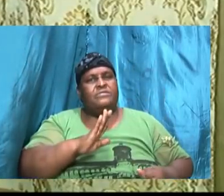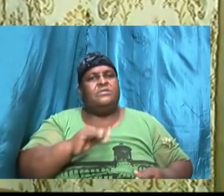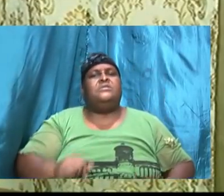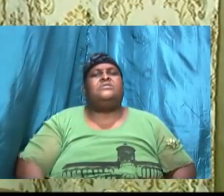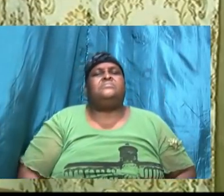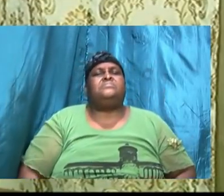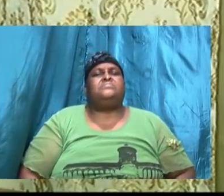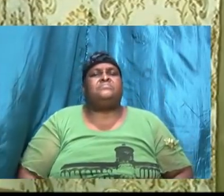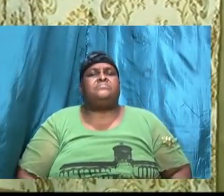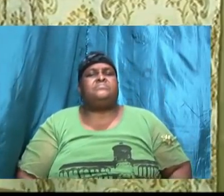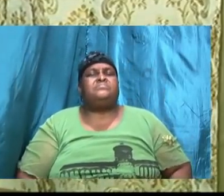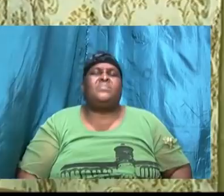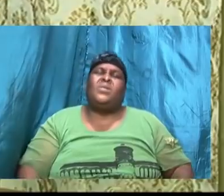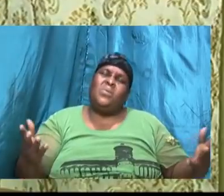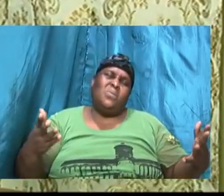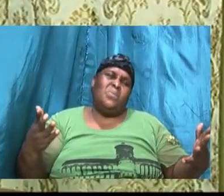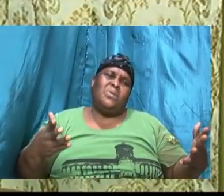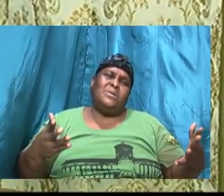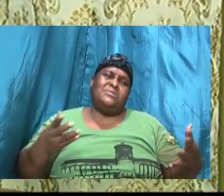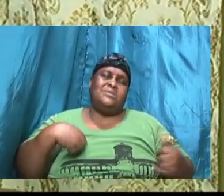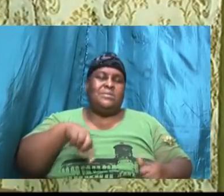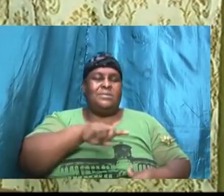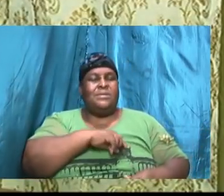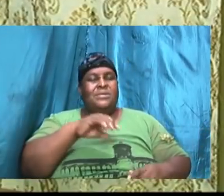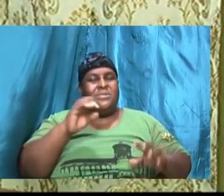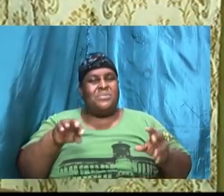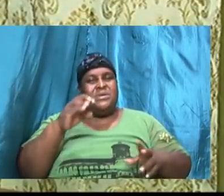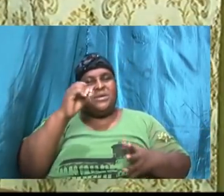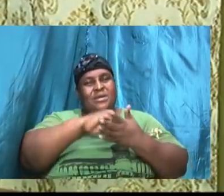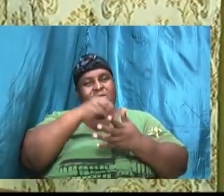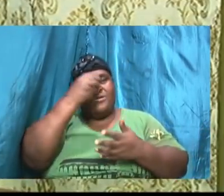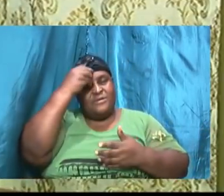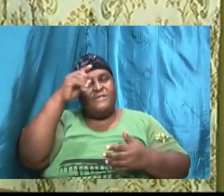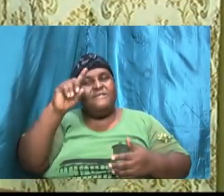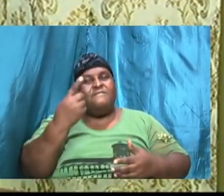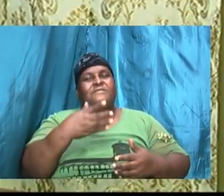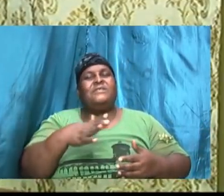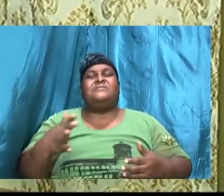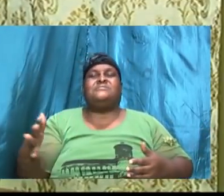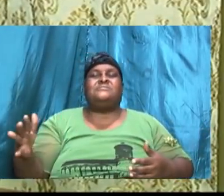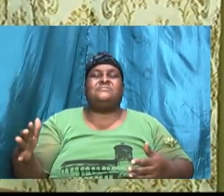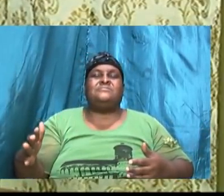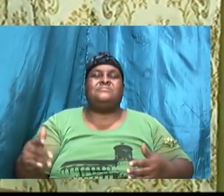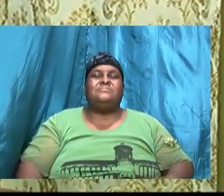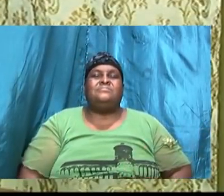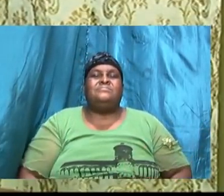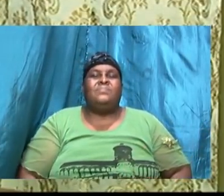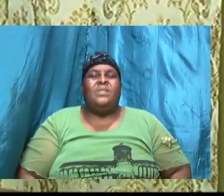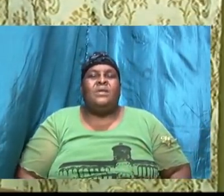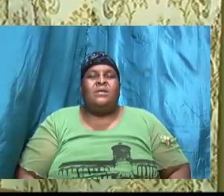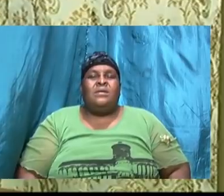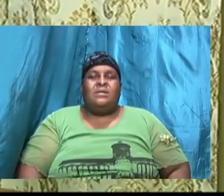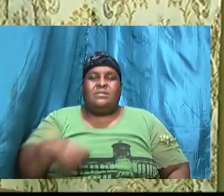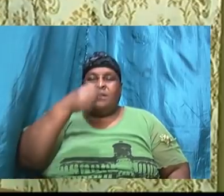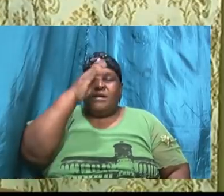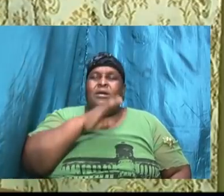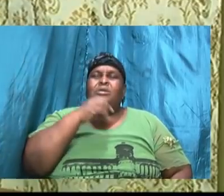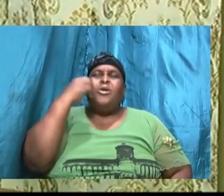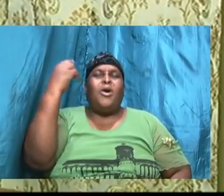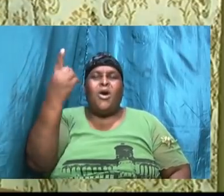so what is it that we can learn the first thing is always